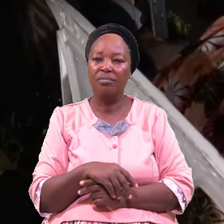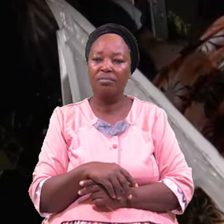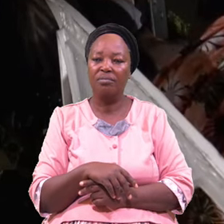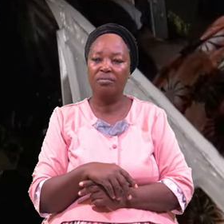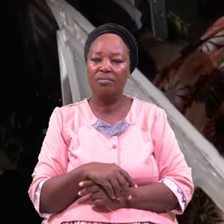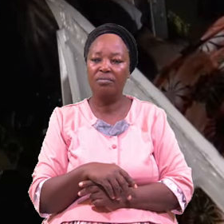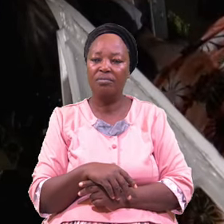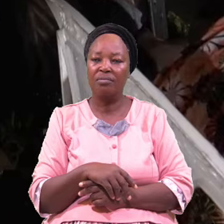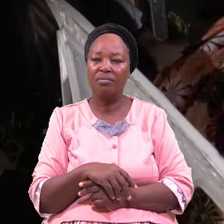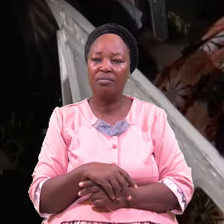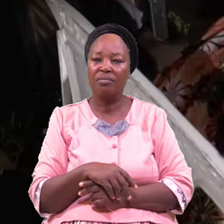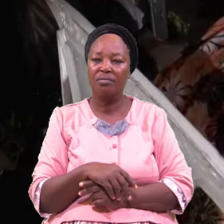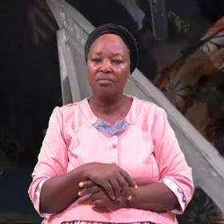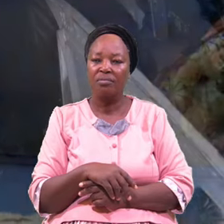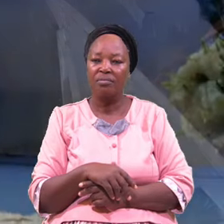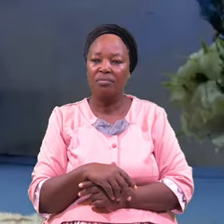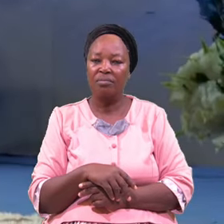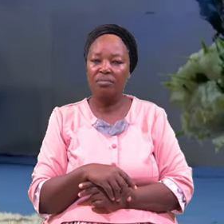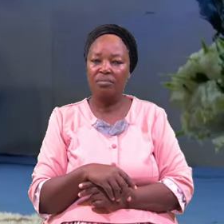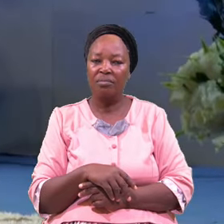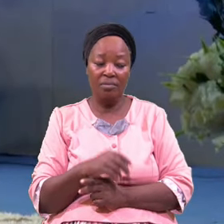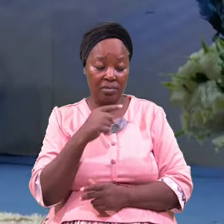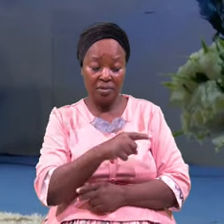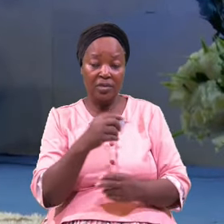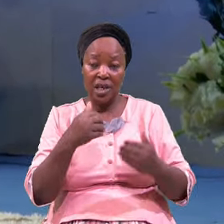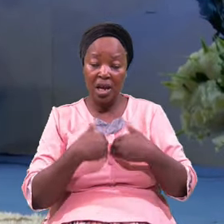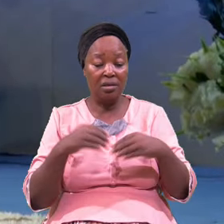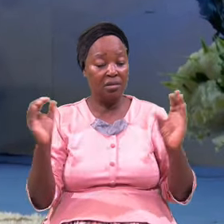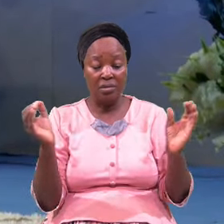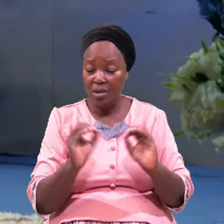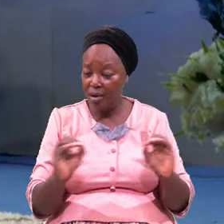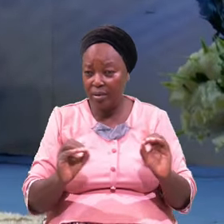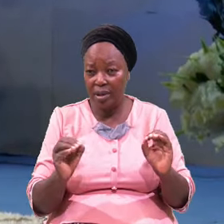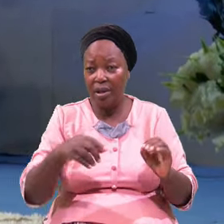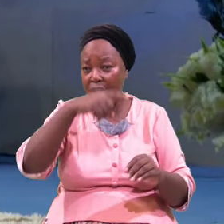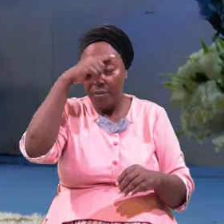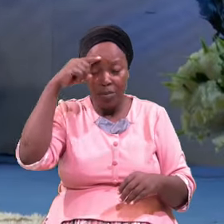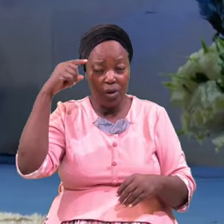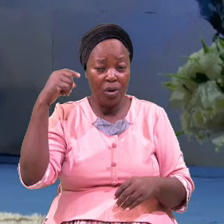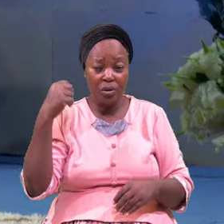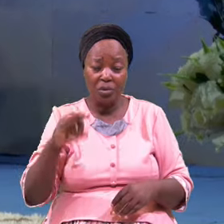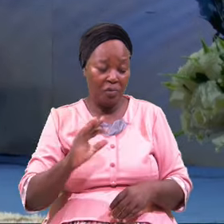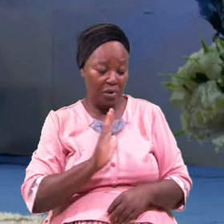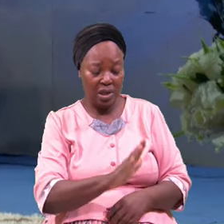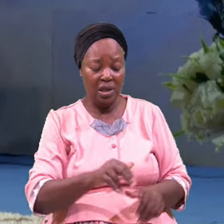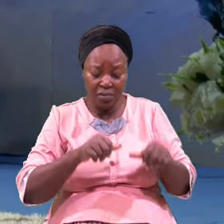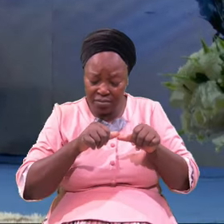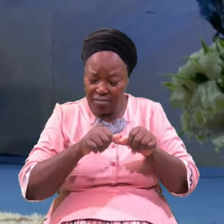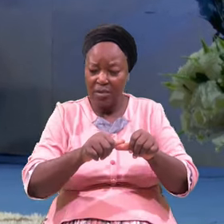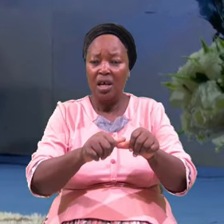Days He Had Nothing Because Of His Opportunity He Will